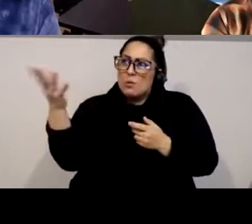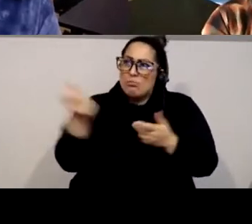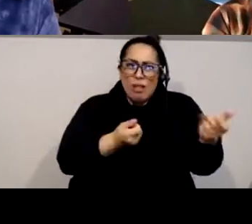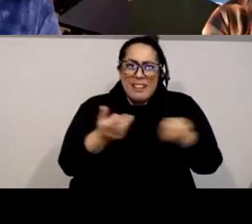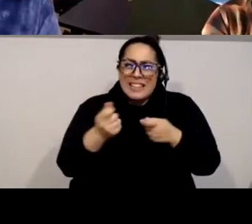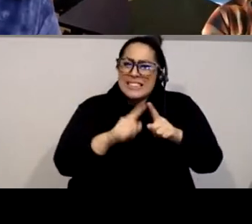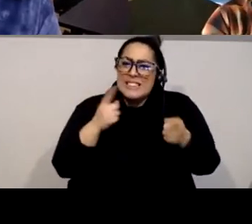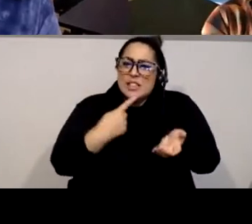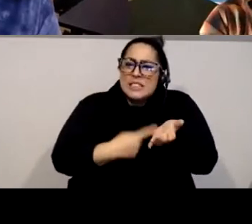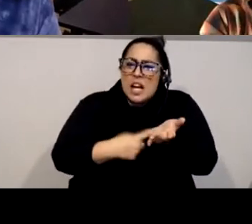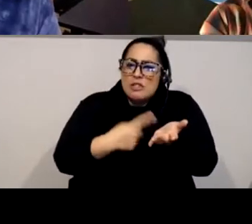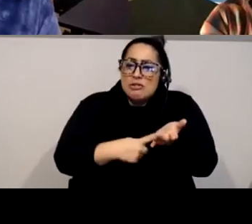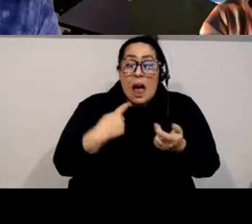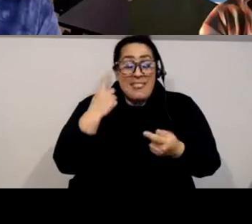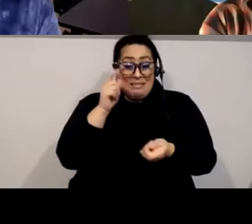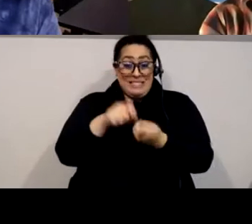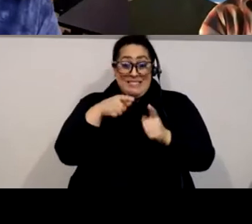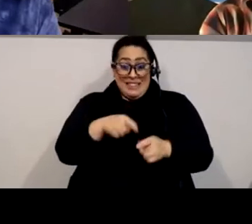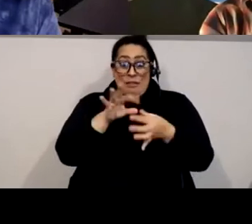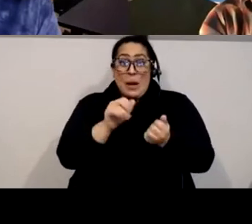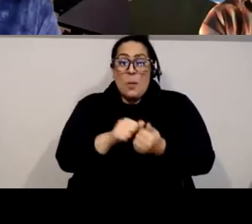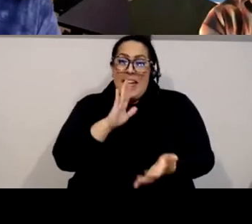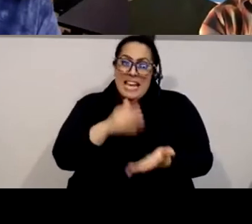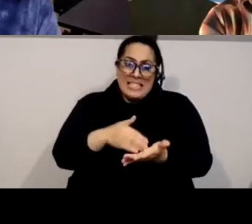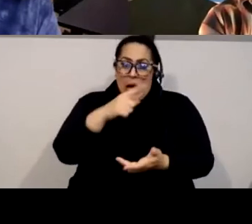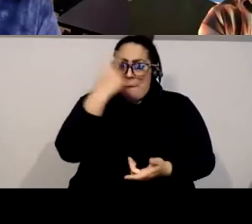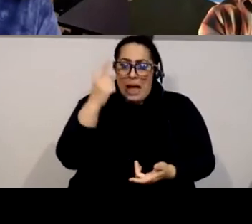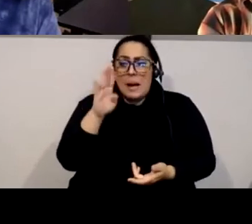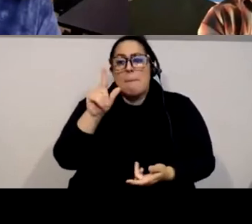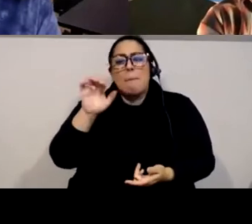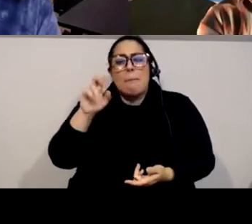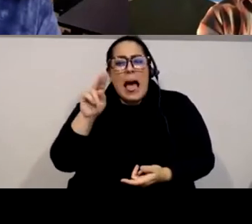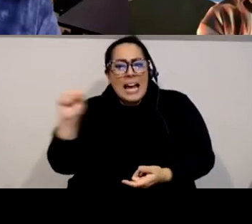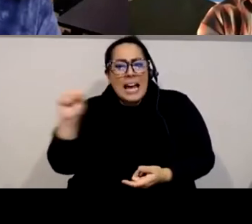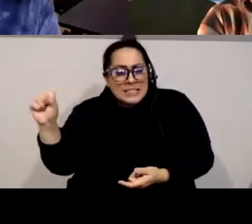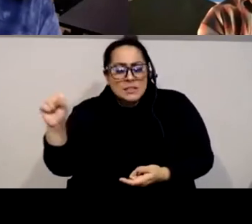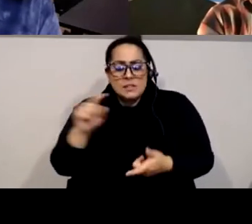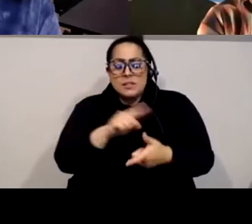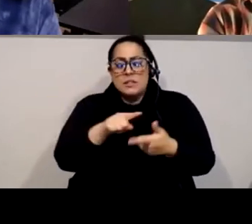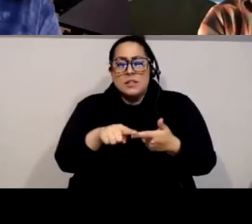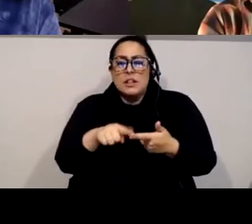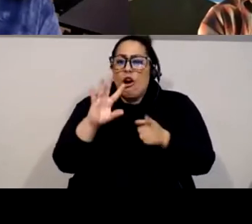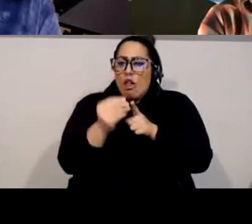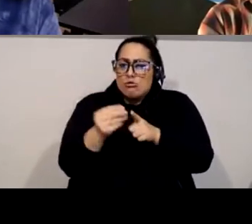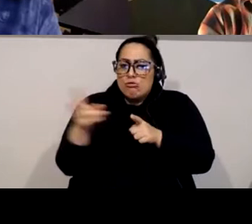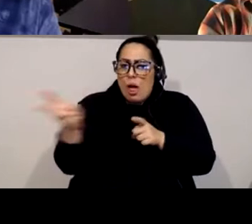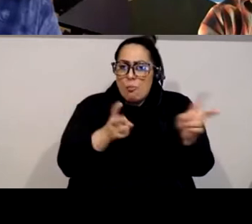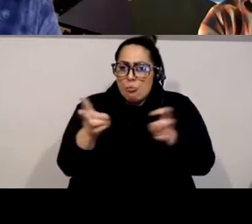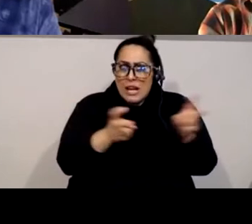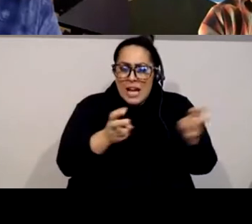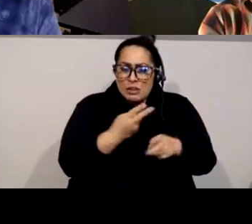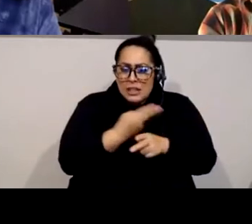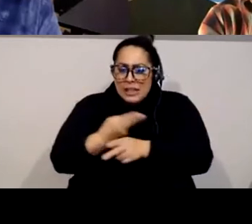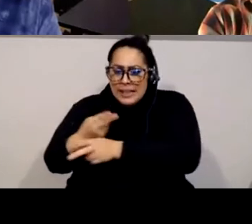I think particularly around issues of anti-blackness and, and, and cultural appropriation. There's certainly a lot of